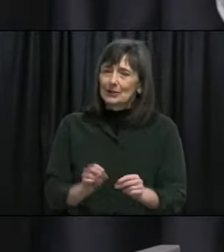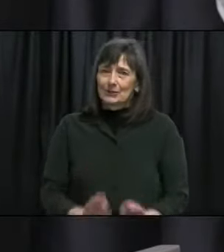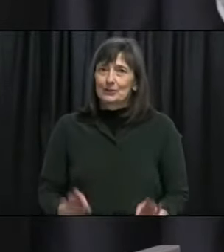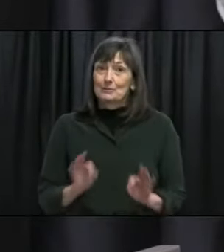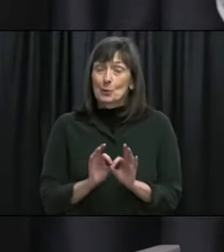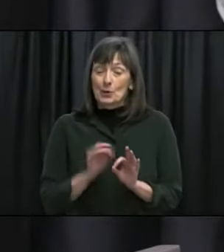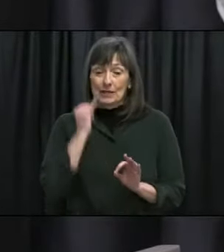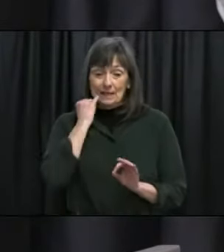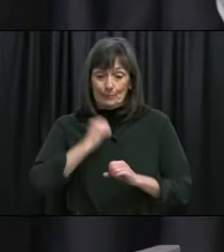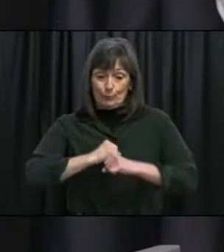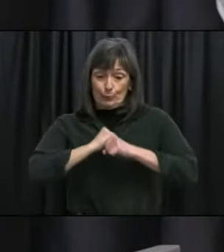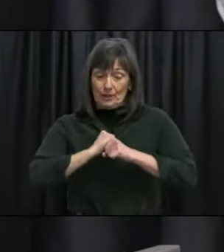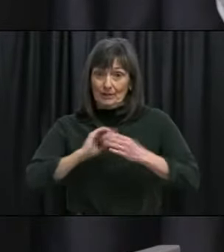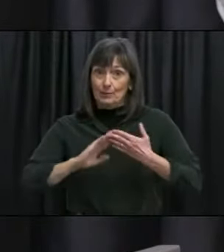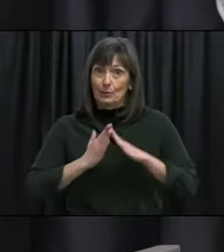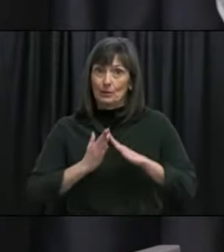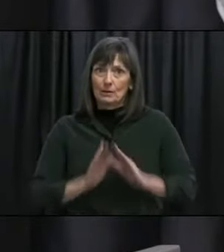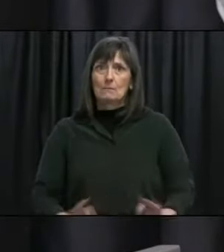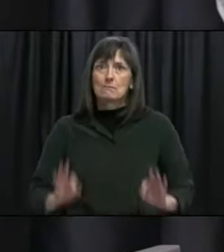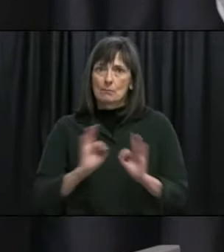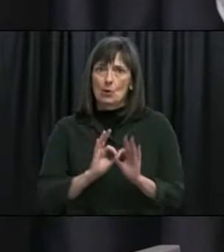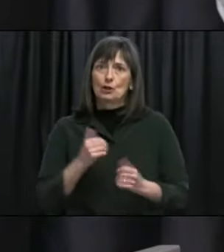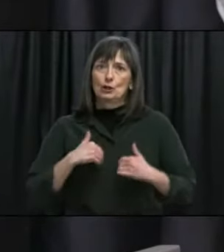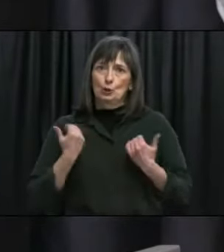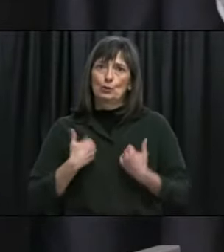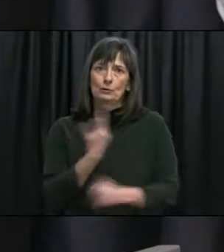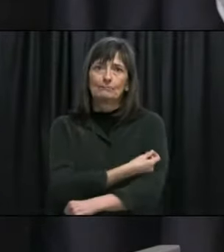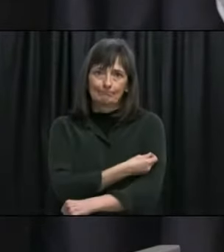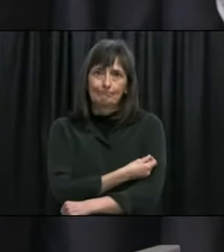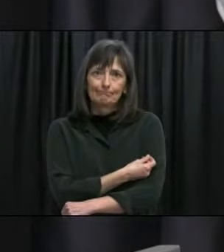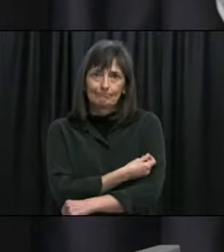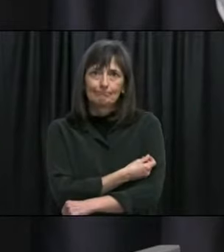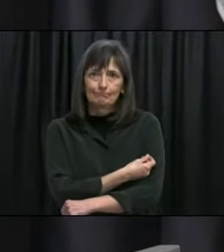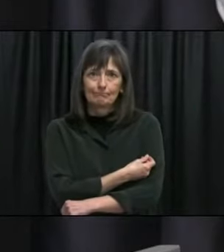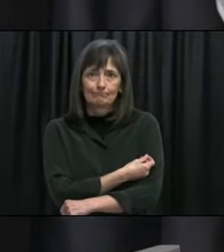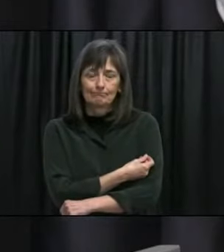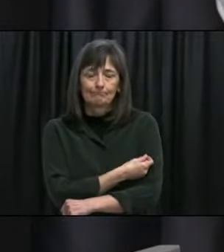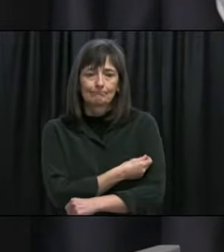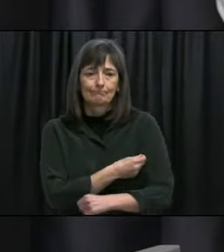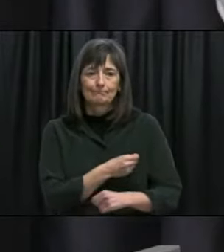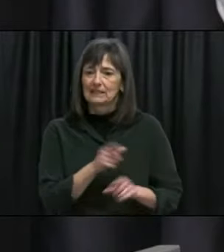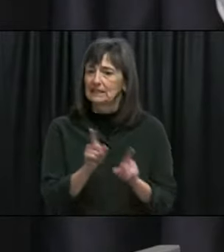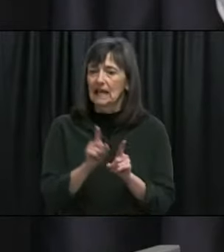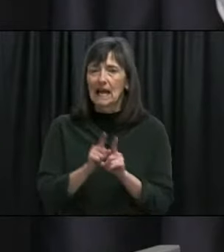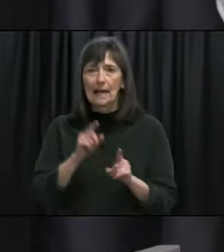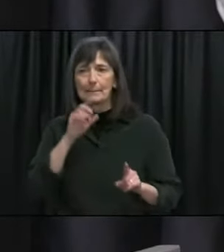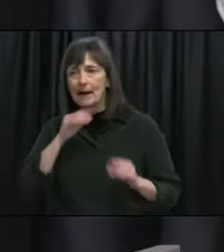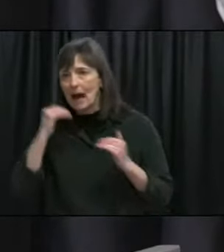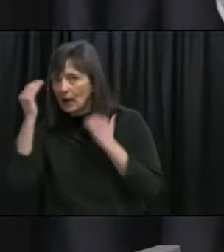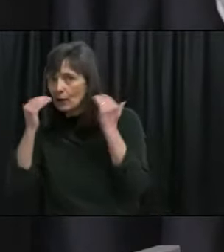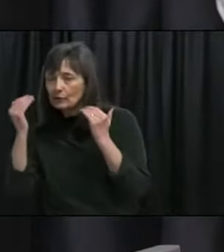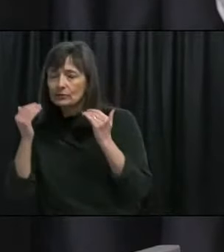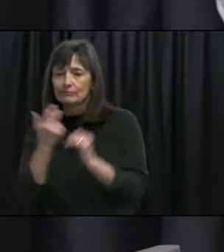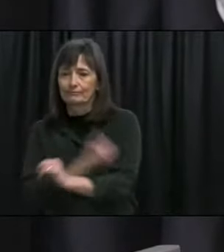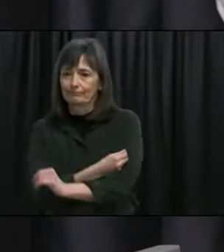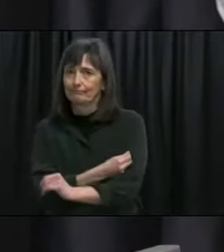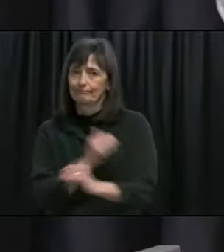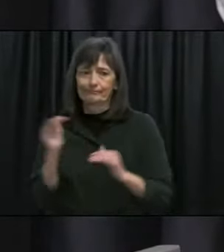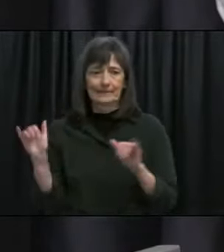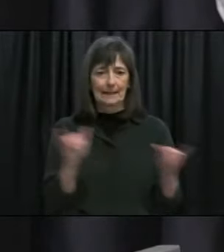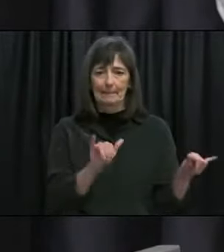that you know we have young people vaccinated in the same proportions as we have adults vaccinated